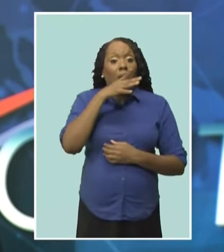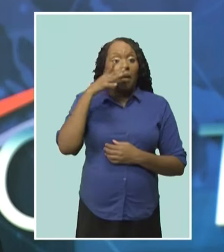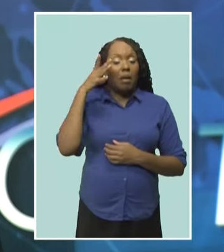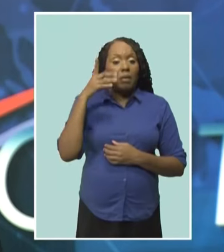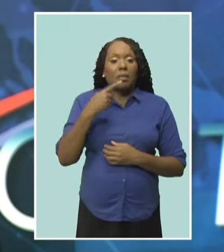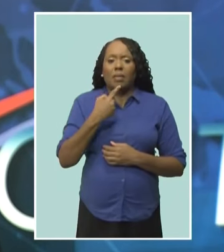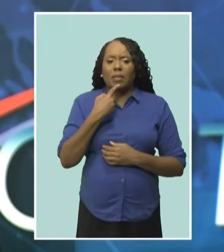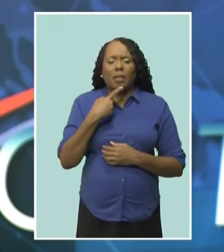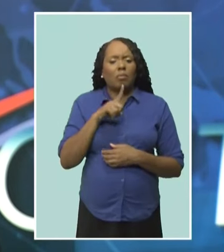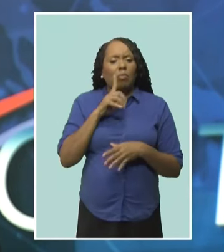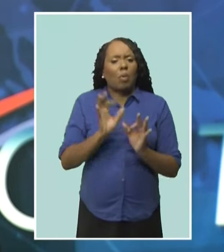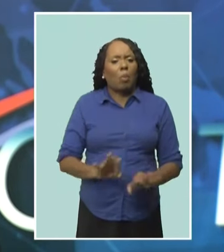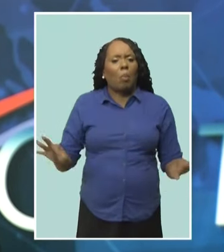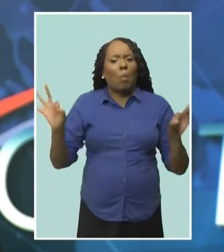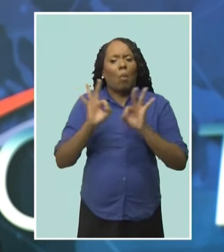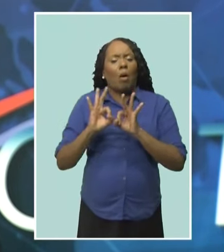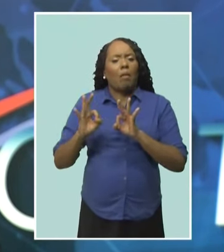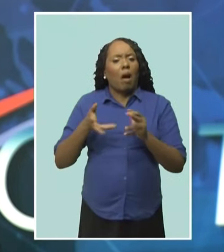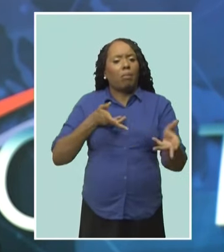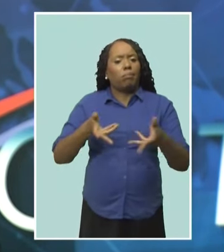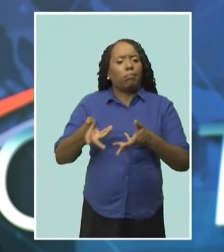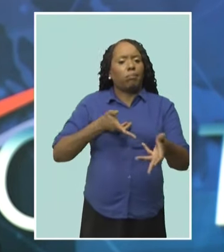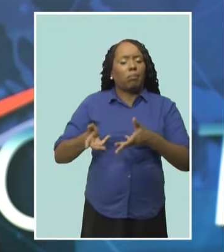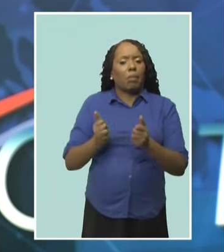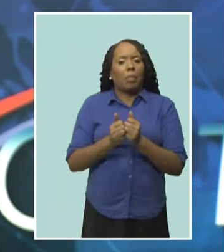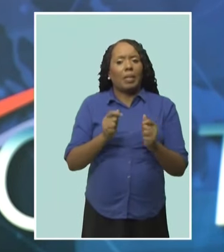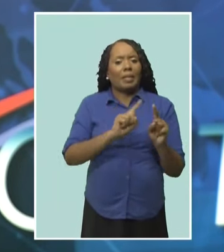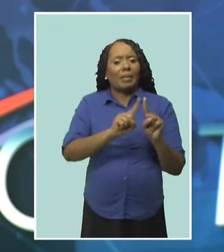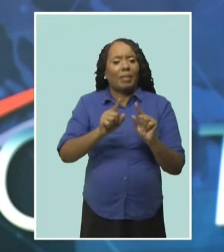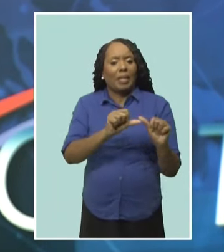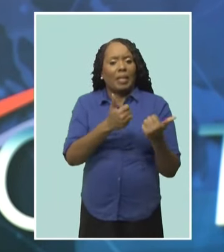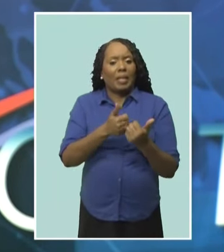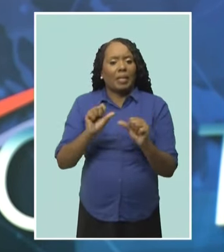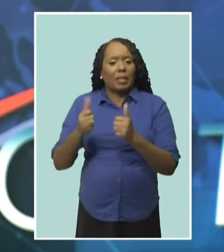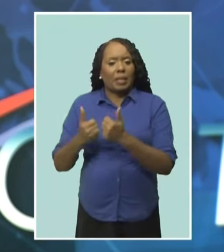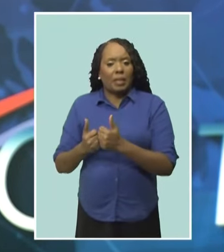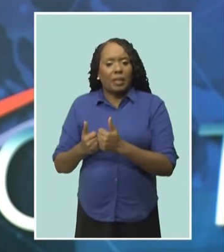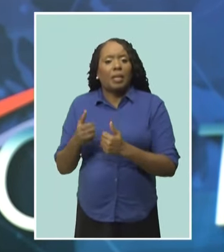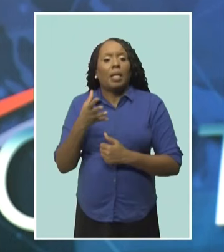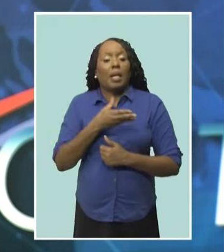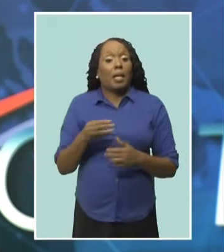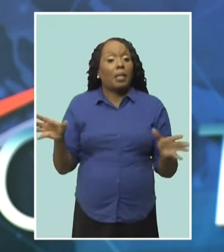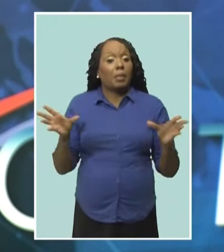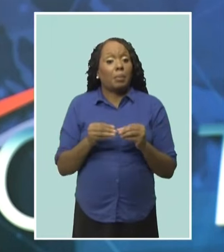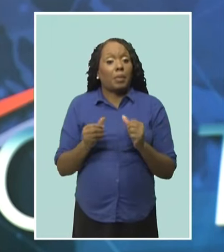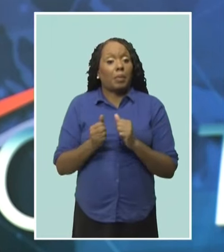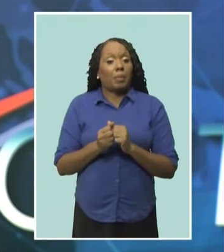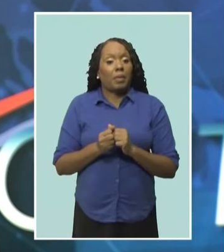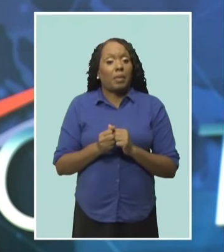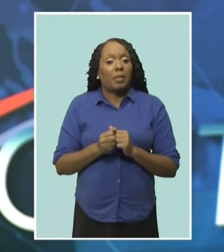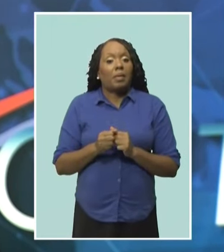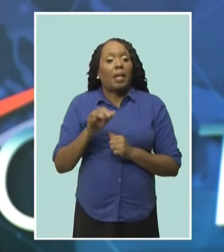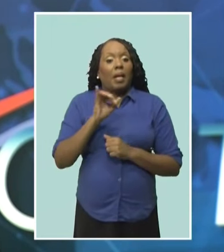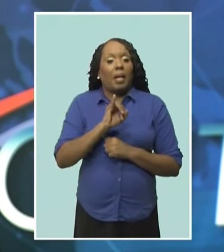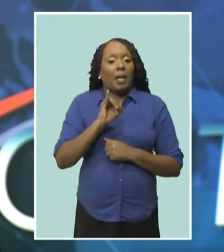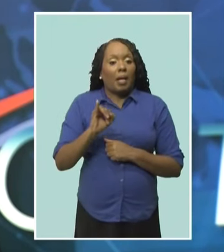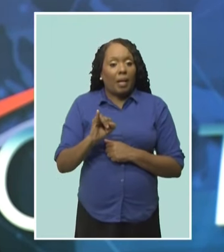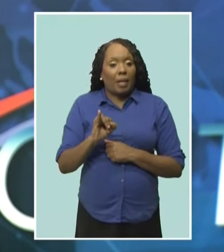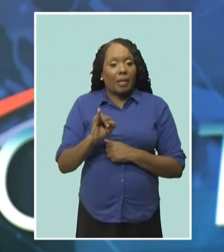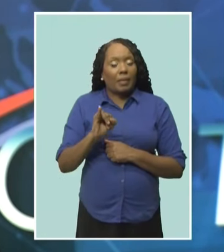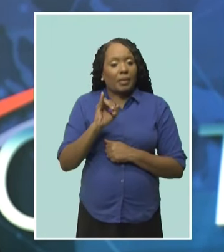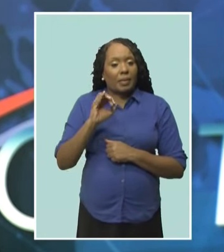importance of these collaborative efforts at a meeting with officials from the Inter-American Institute for Cooperation on Agriculture.